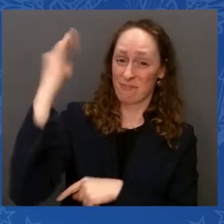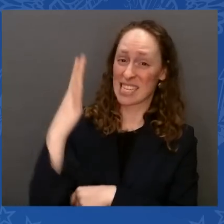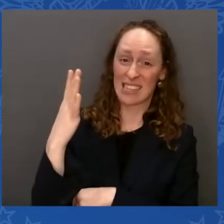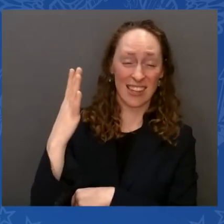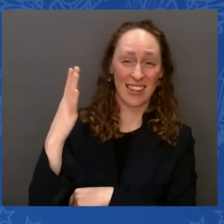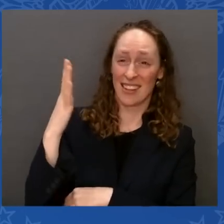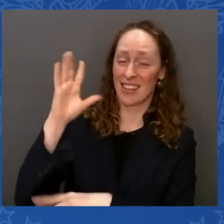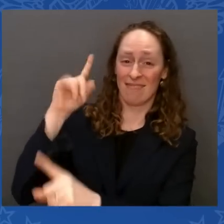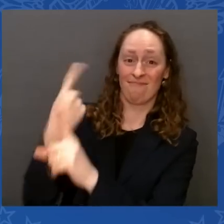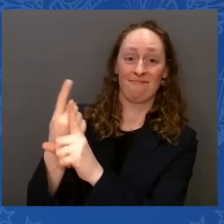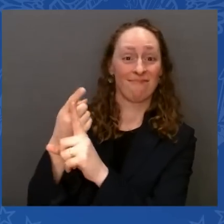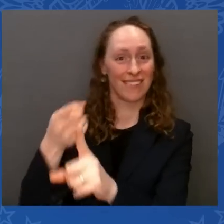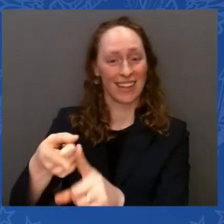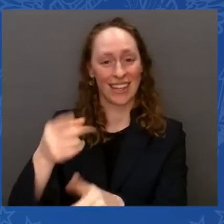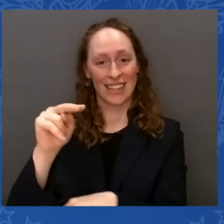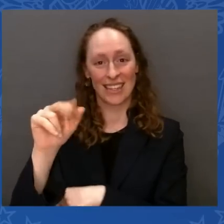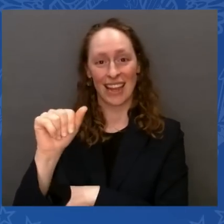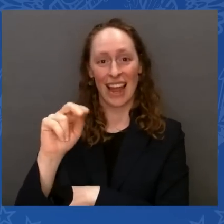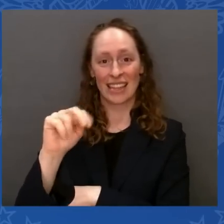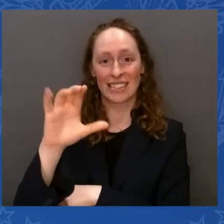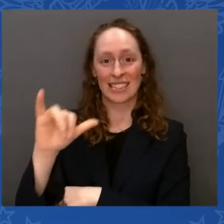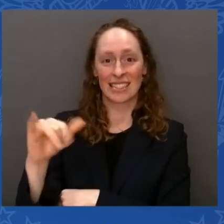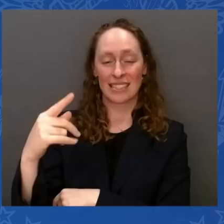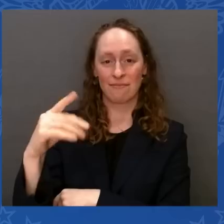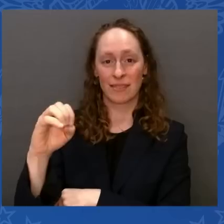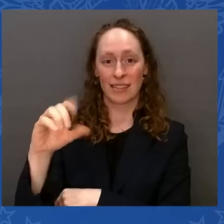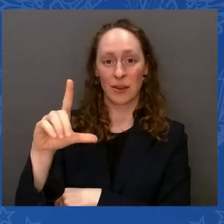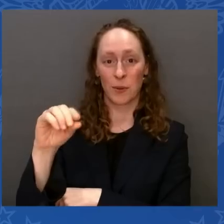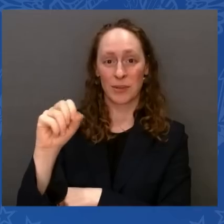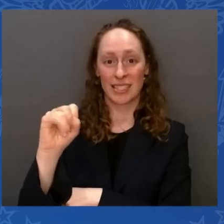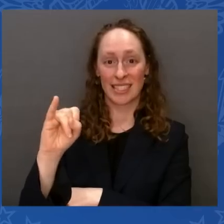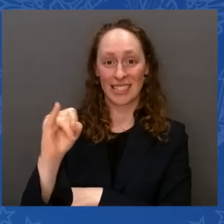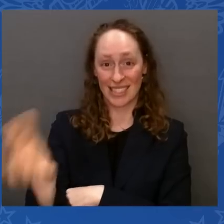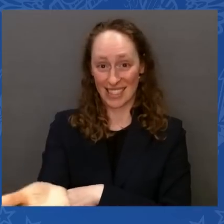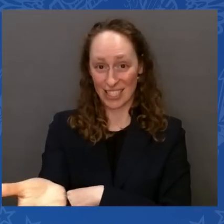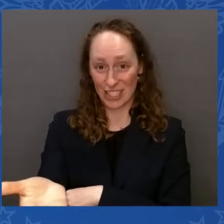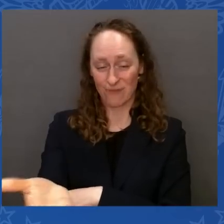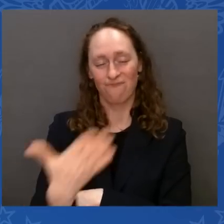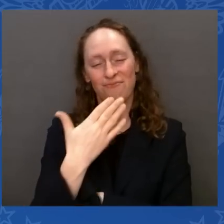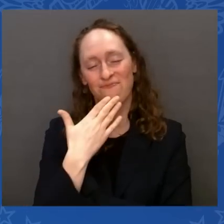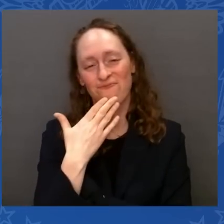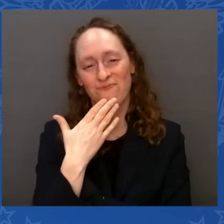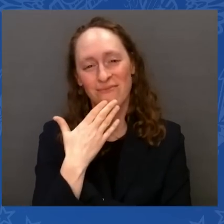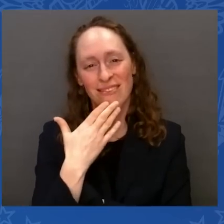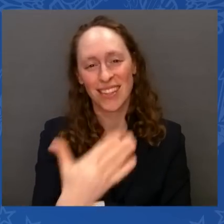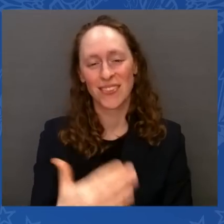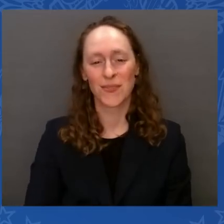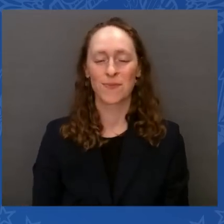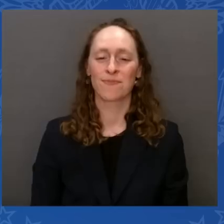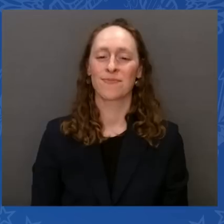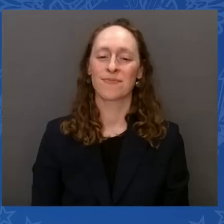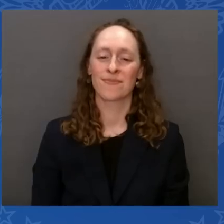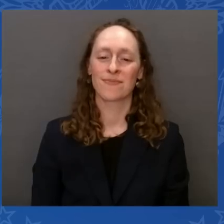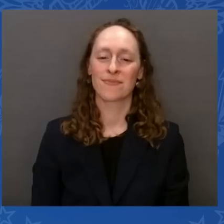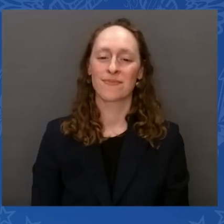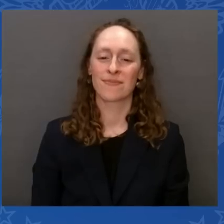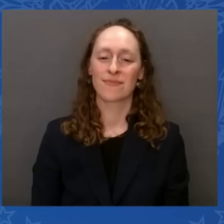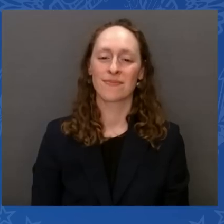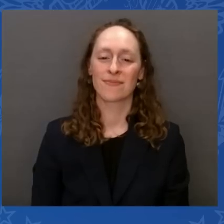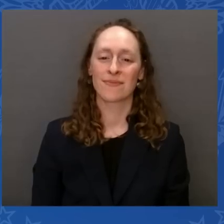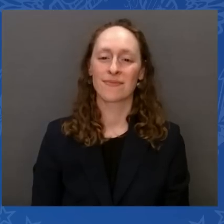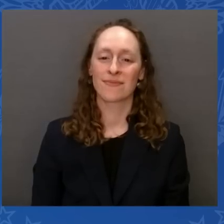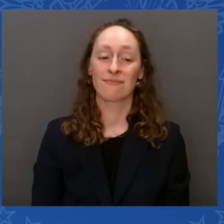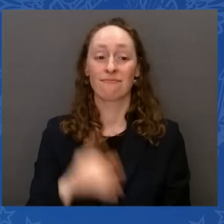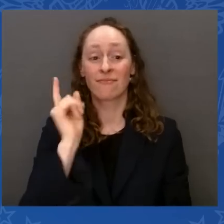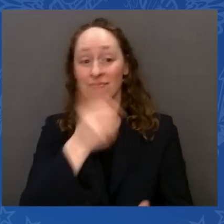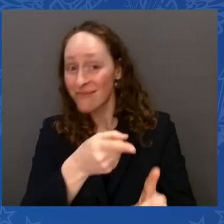you and to Steny and to Jim. These incredible legislative